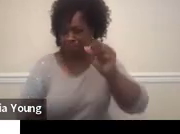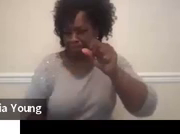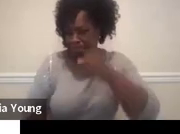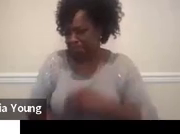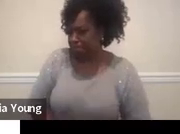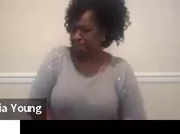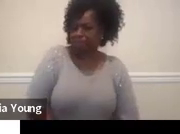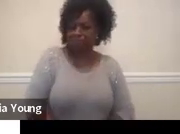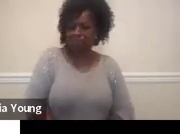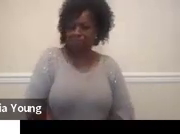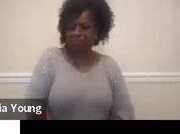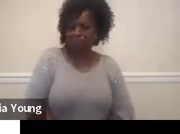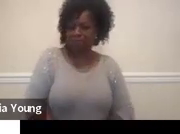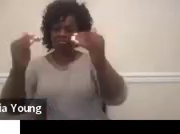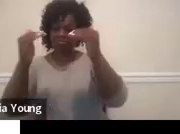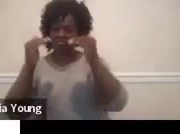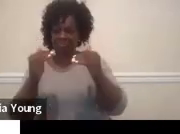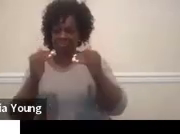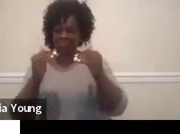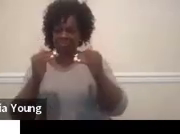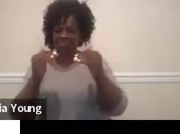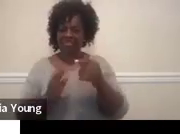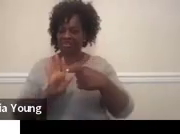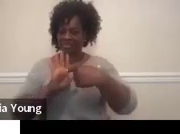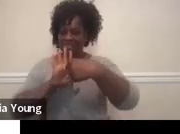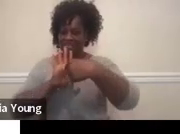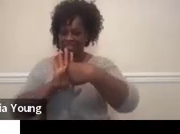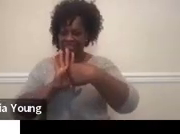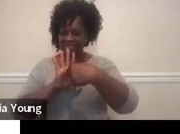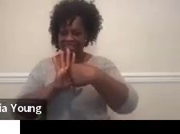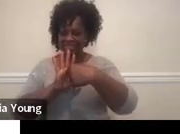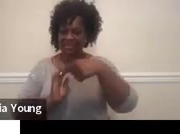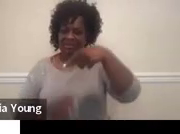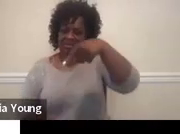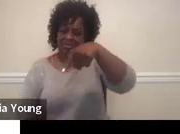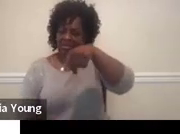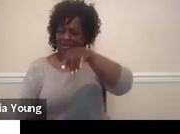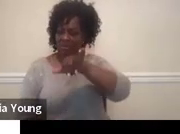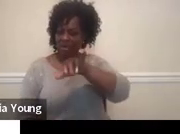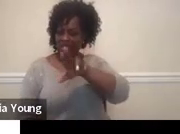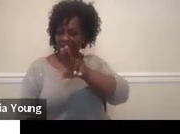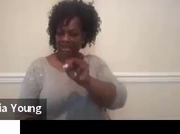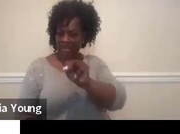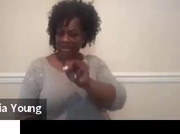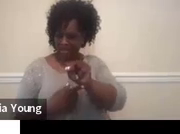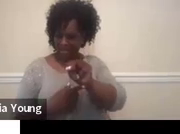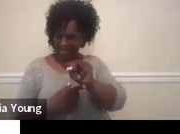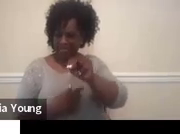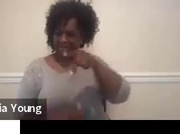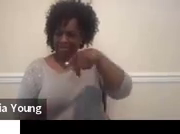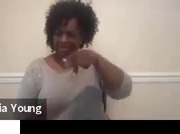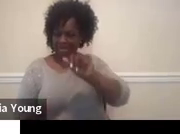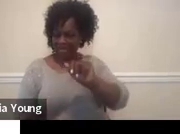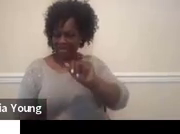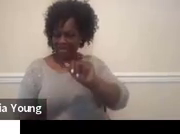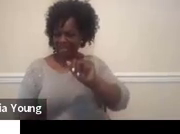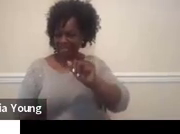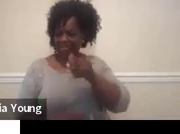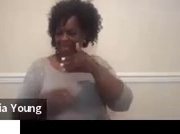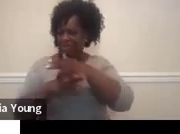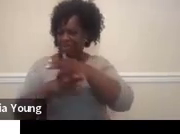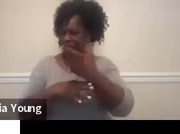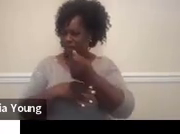So then there's this one, the Pennsylvania Youth Leadership Network Secondary Transition